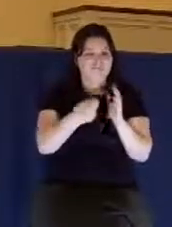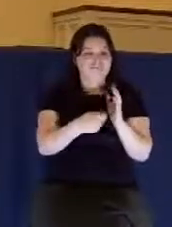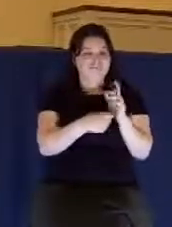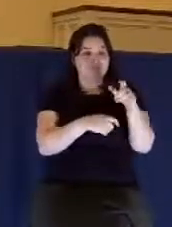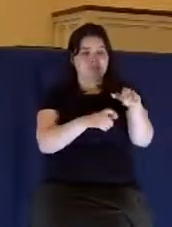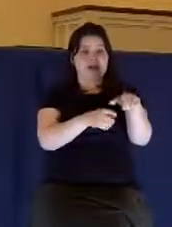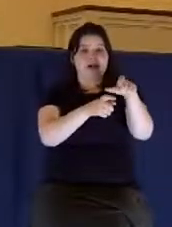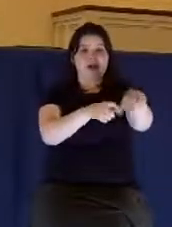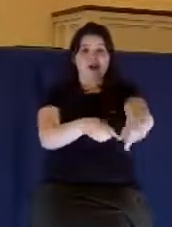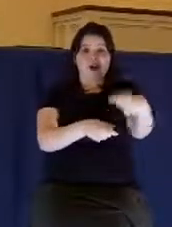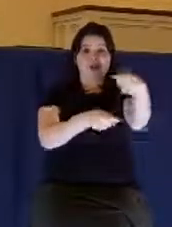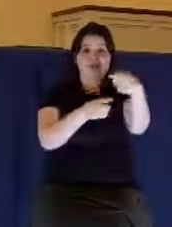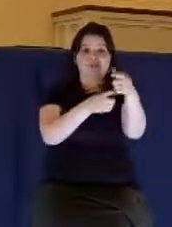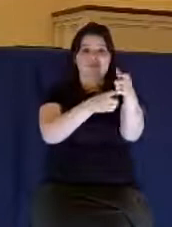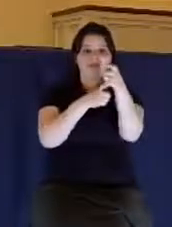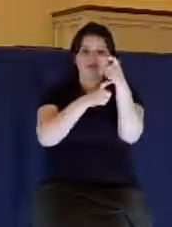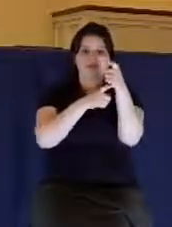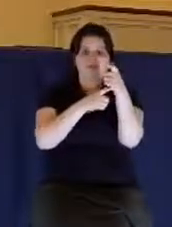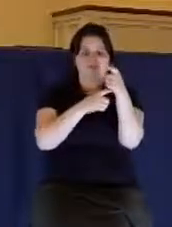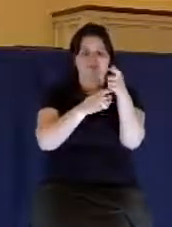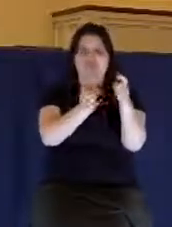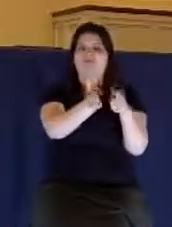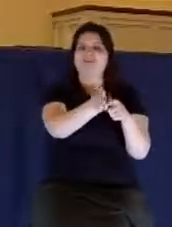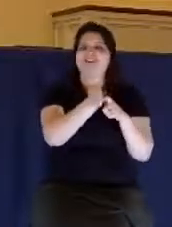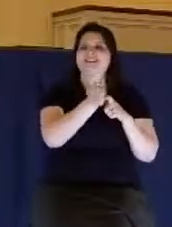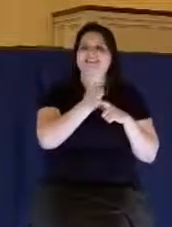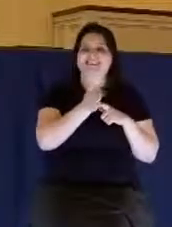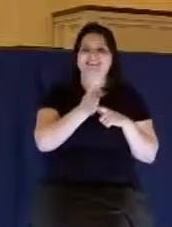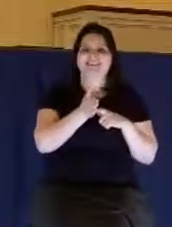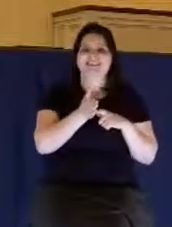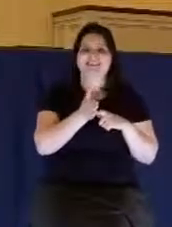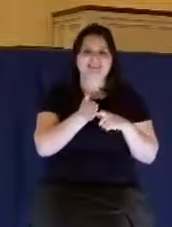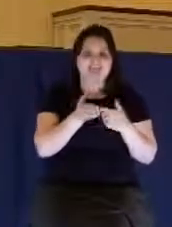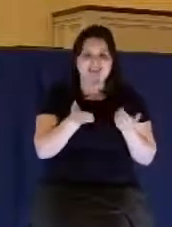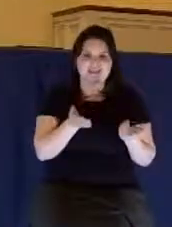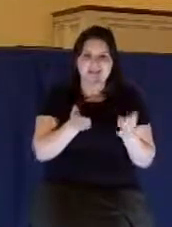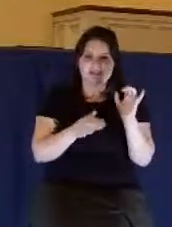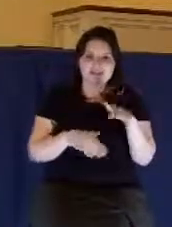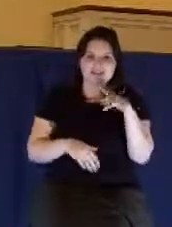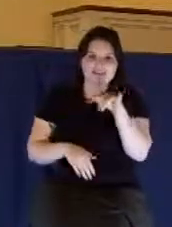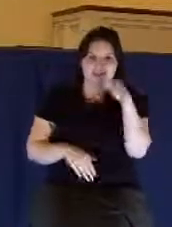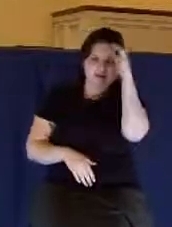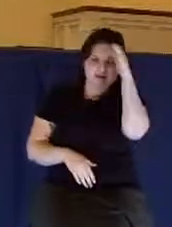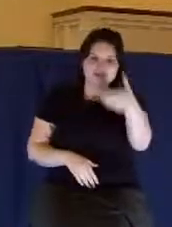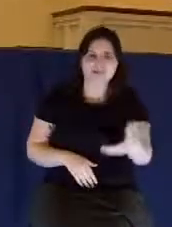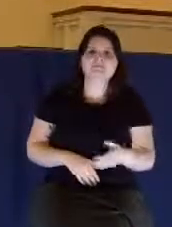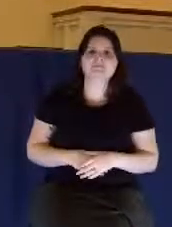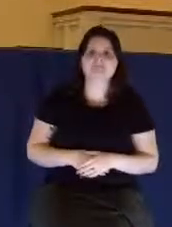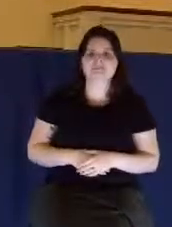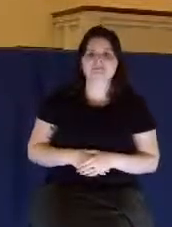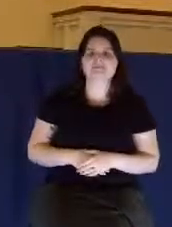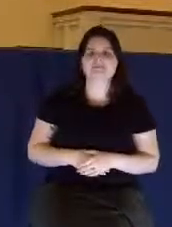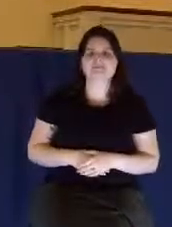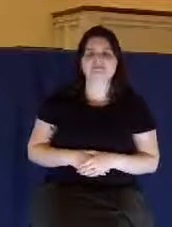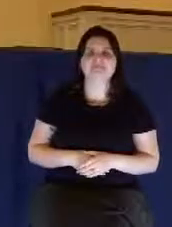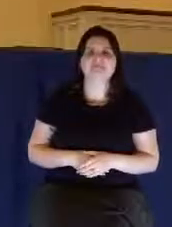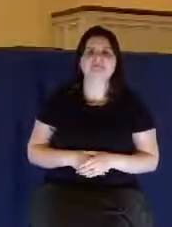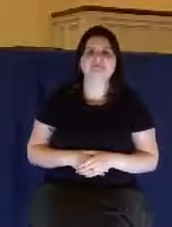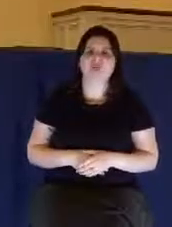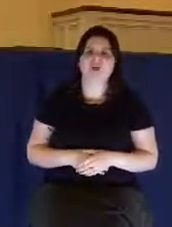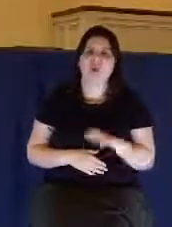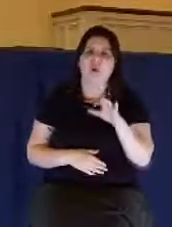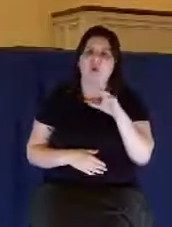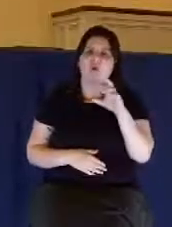fishing, he uses what? A lure, right? Some of you fishermen out there. And you know what you do? You put a lure there.